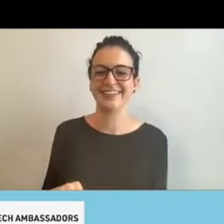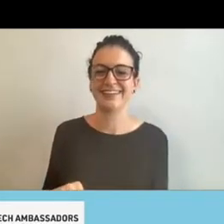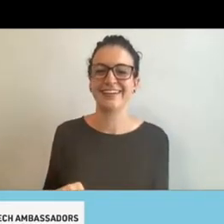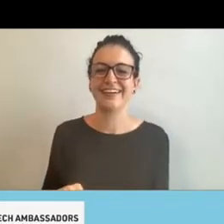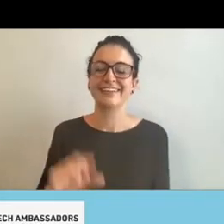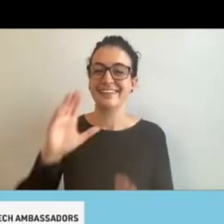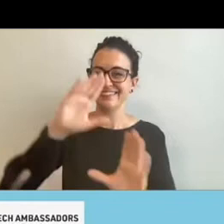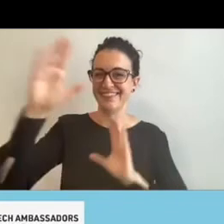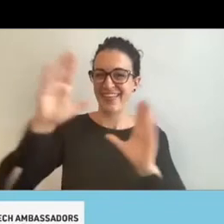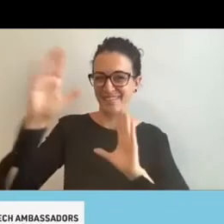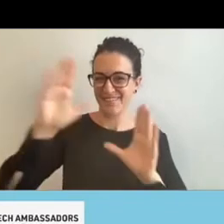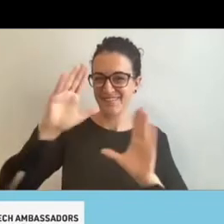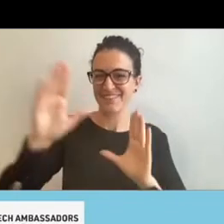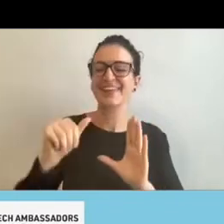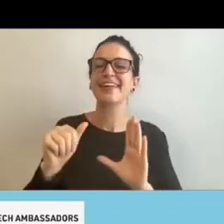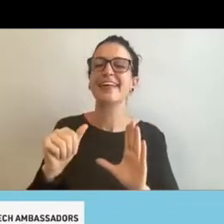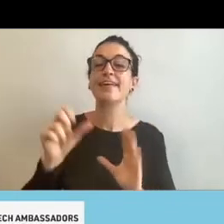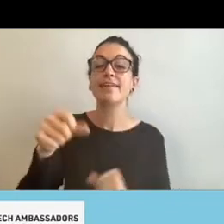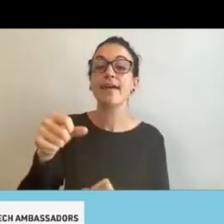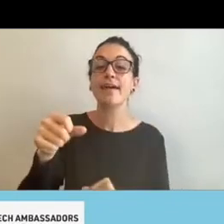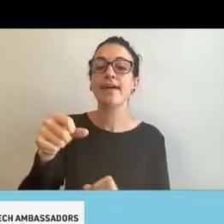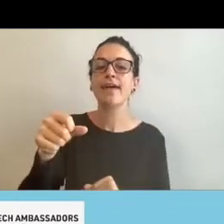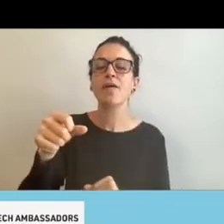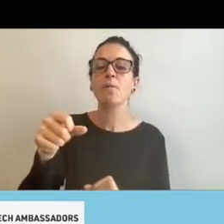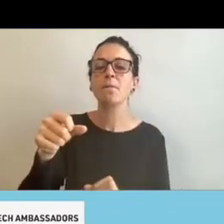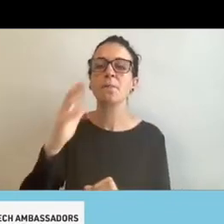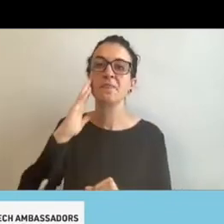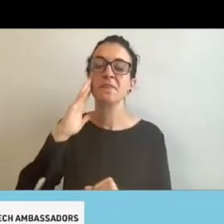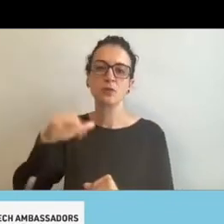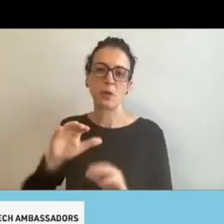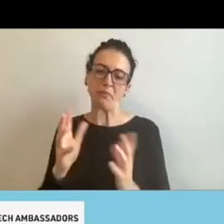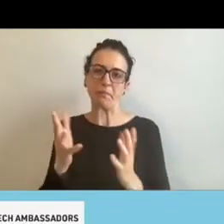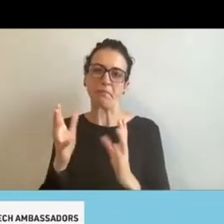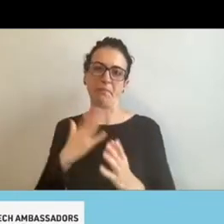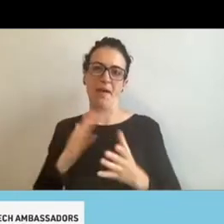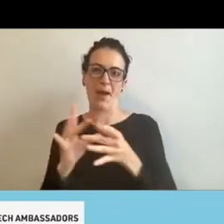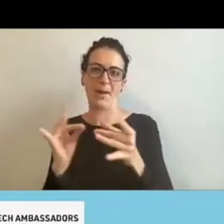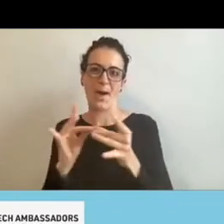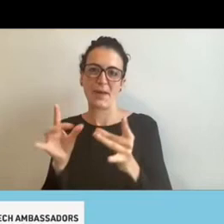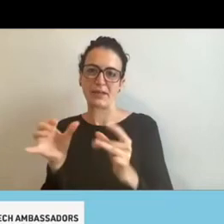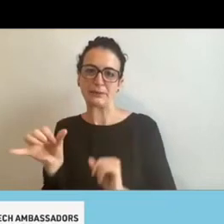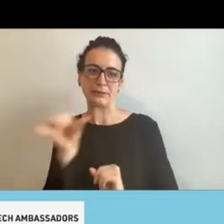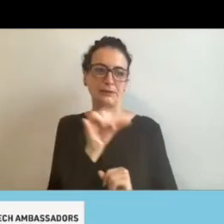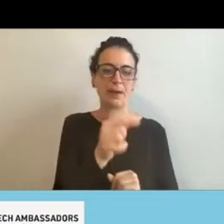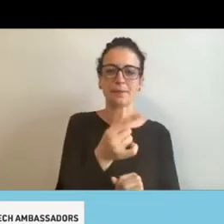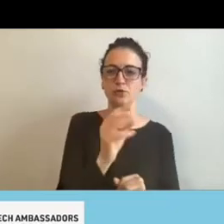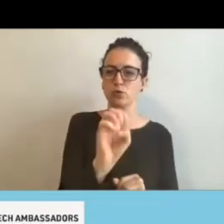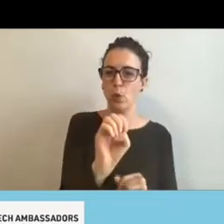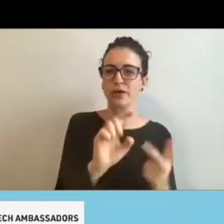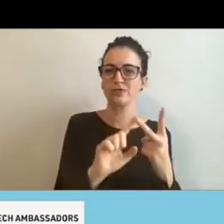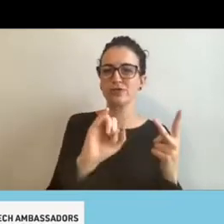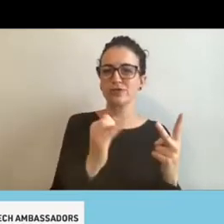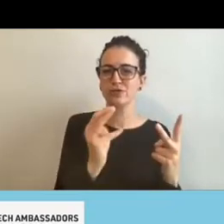Hi, guys. Uh, yeah, you know, a lot of the same things that, that George and Jeremy has said, you know, I, I am